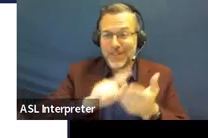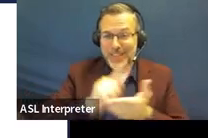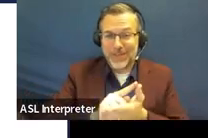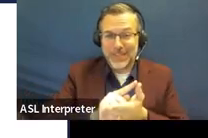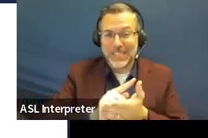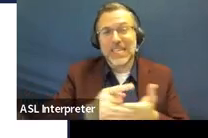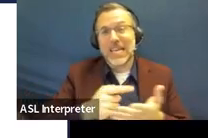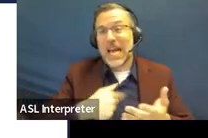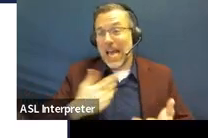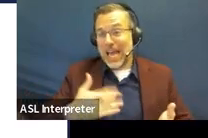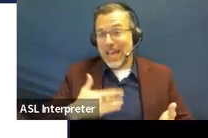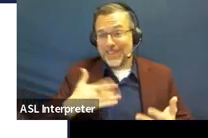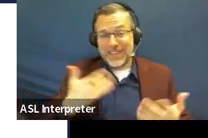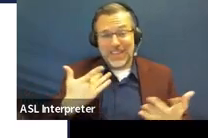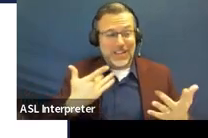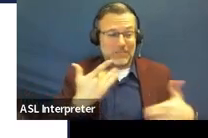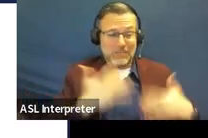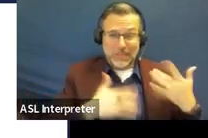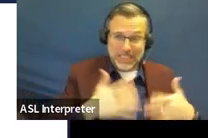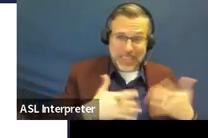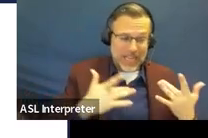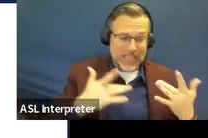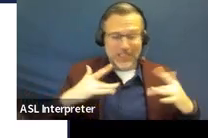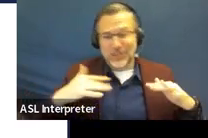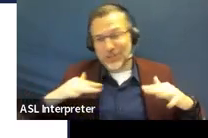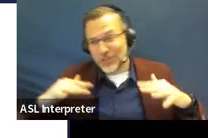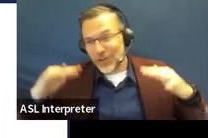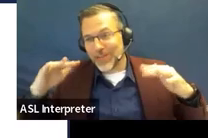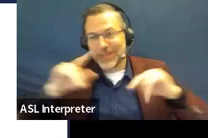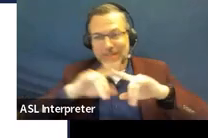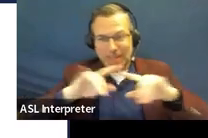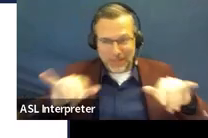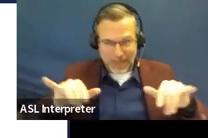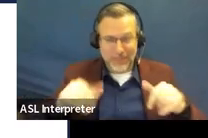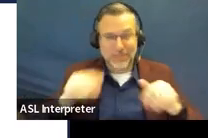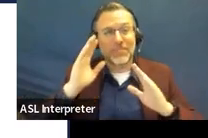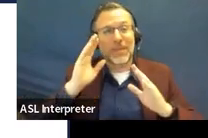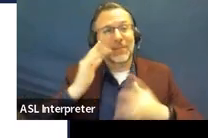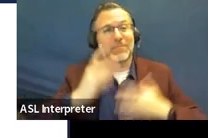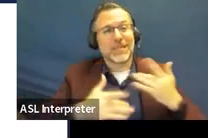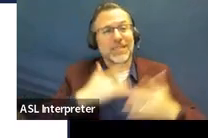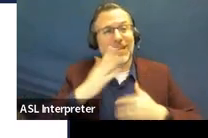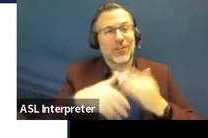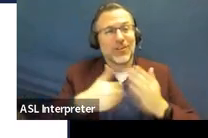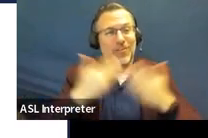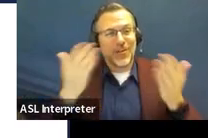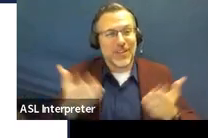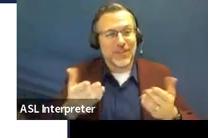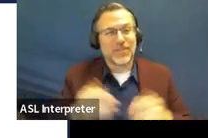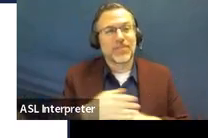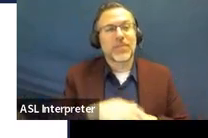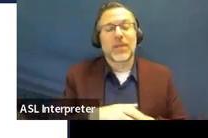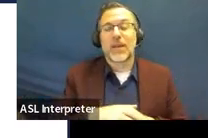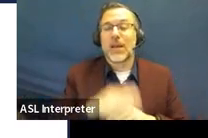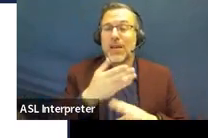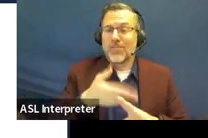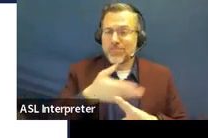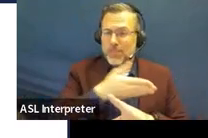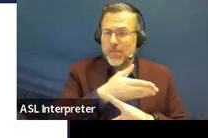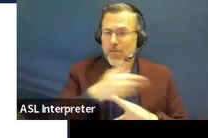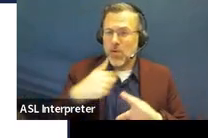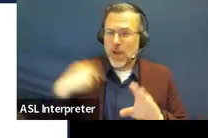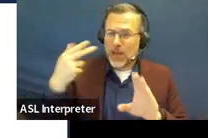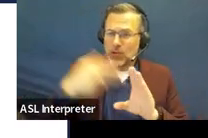but I'm so happy that you're all here with us. And before I joined the DOE,